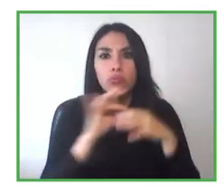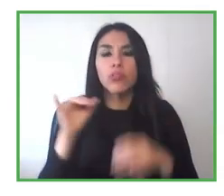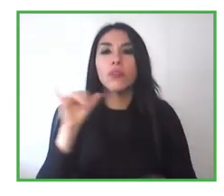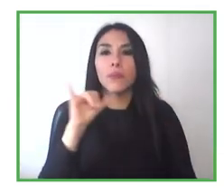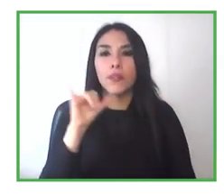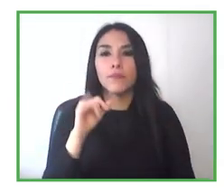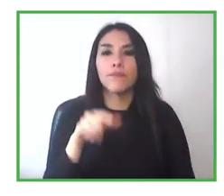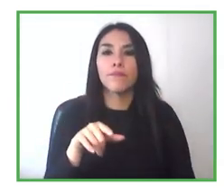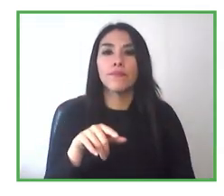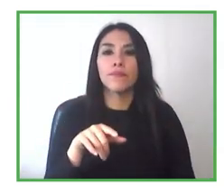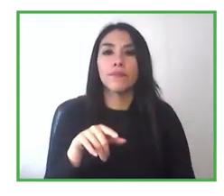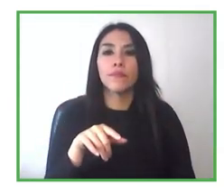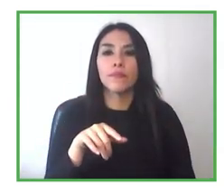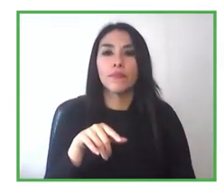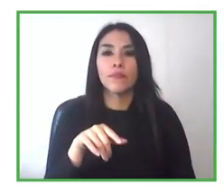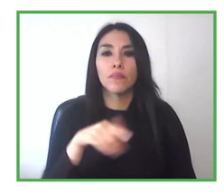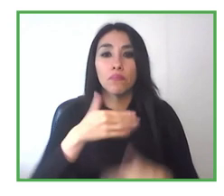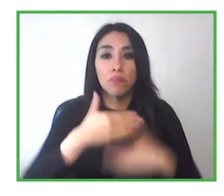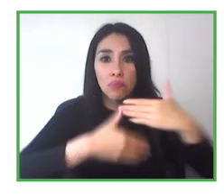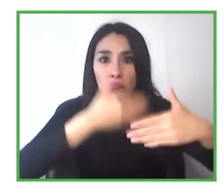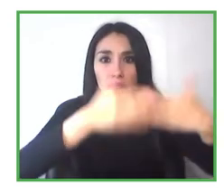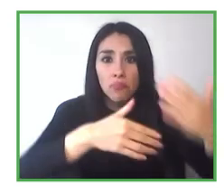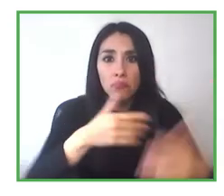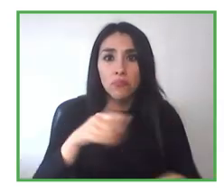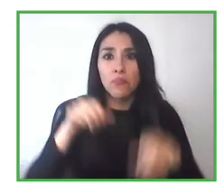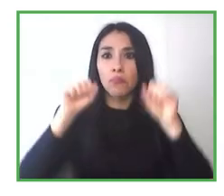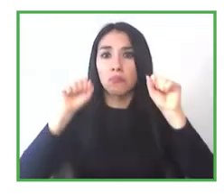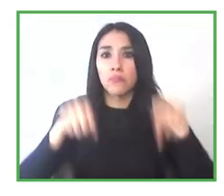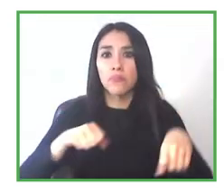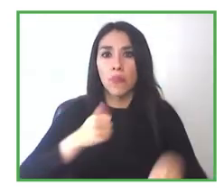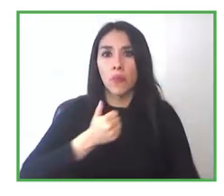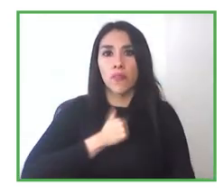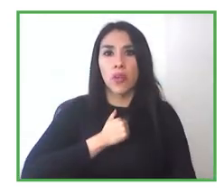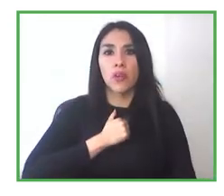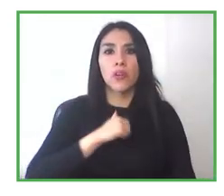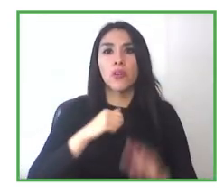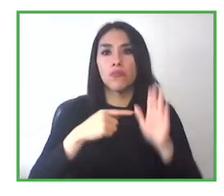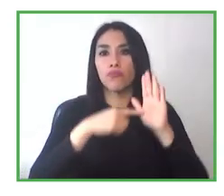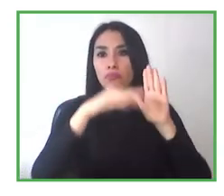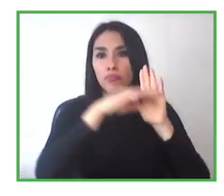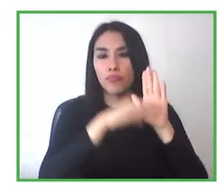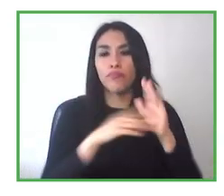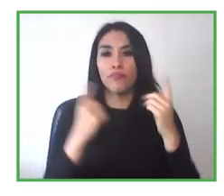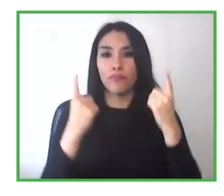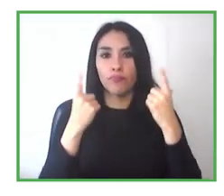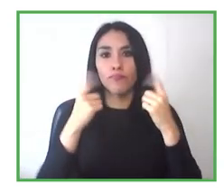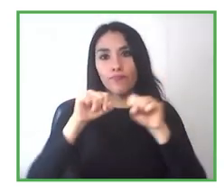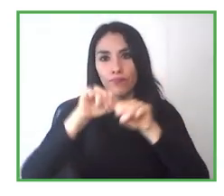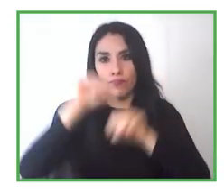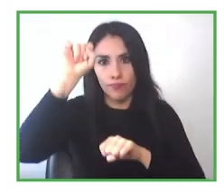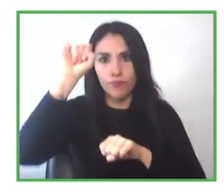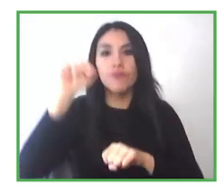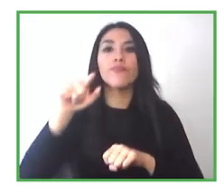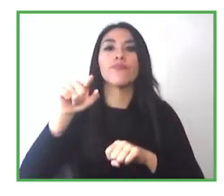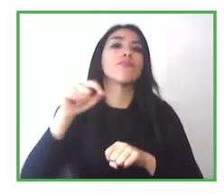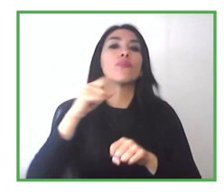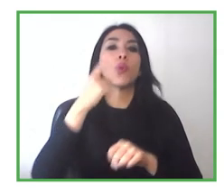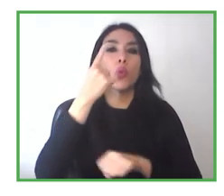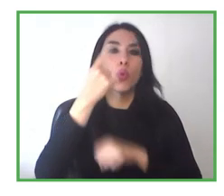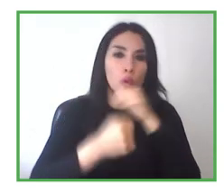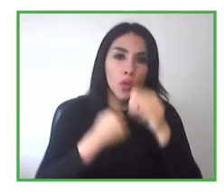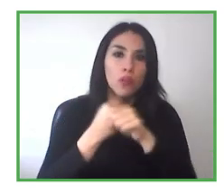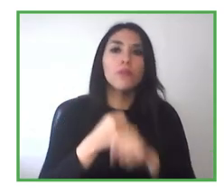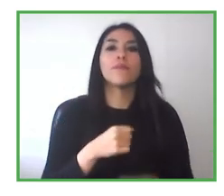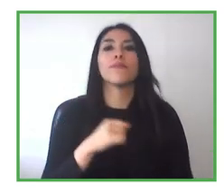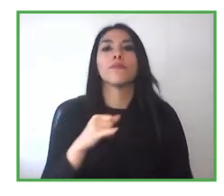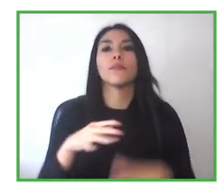the possibility that they can fulfill the law and apply with the law and be certified in November next year, but the main challenge is